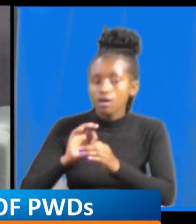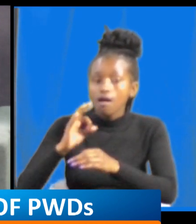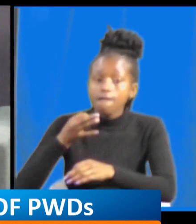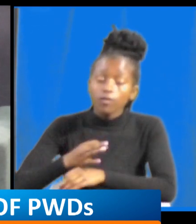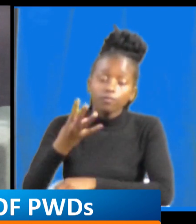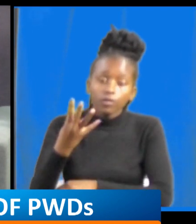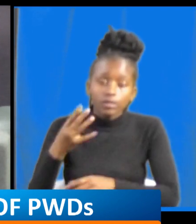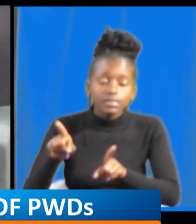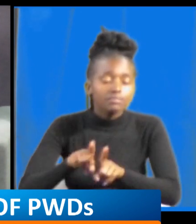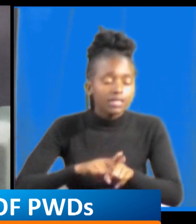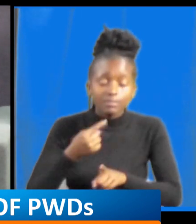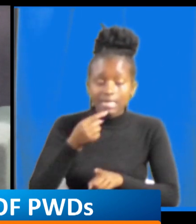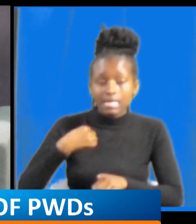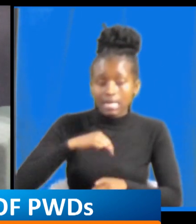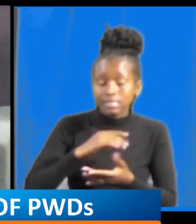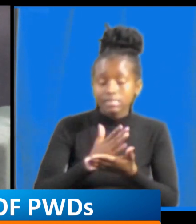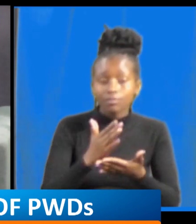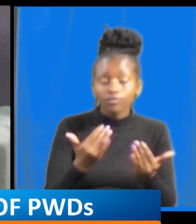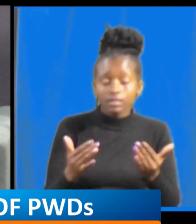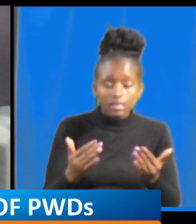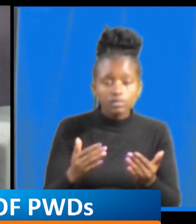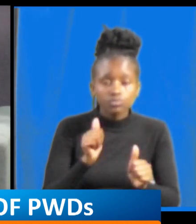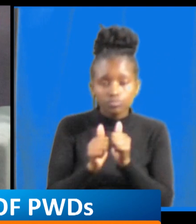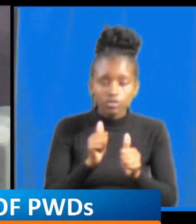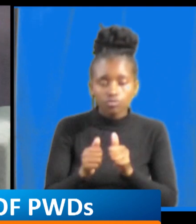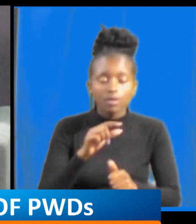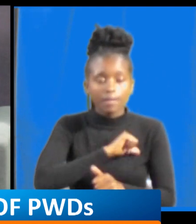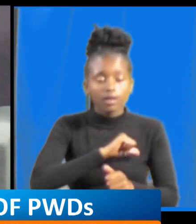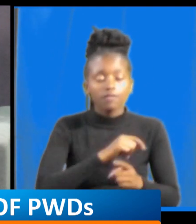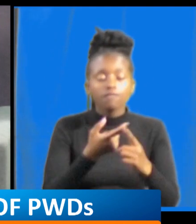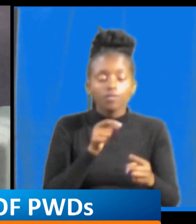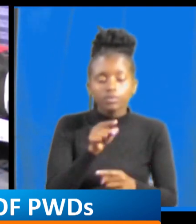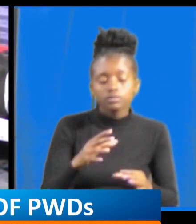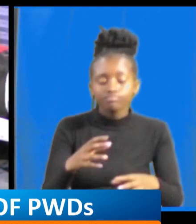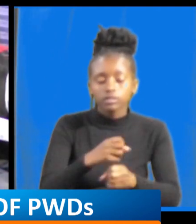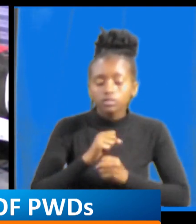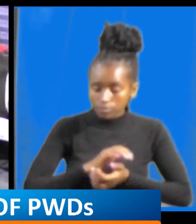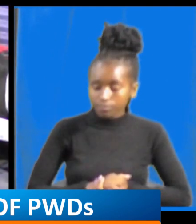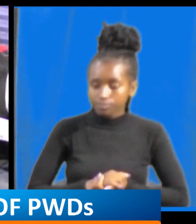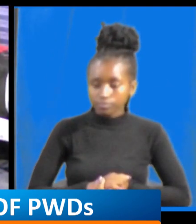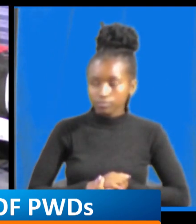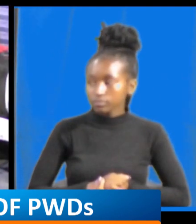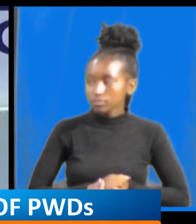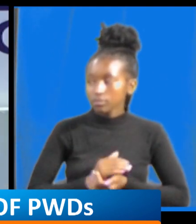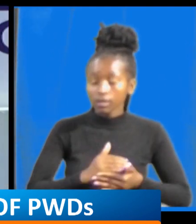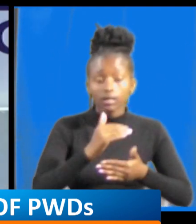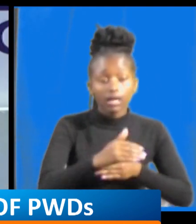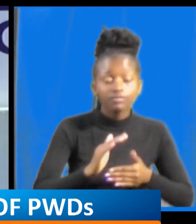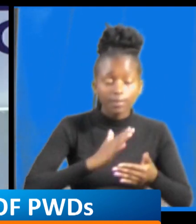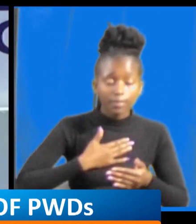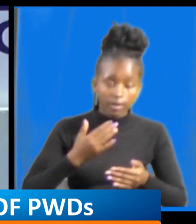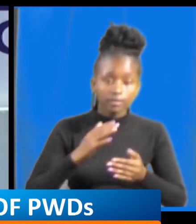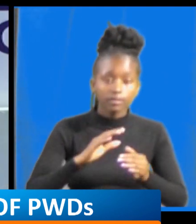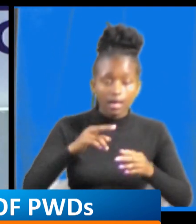taking you through college you know tell us a bit more how are you yet to join oh after my form four yeah